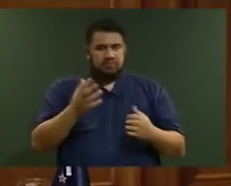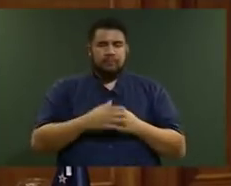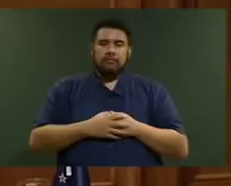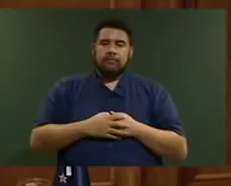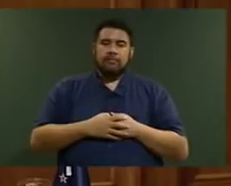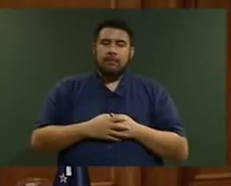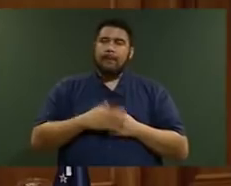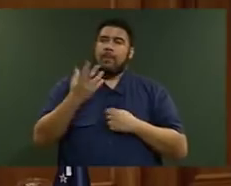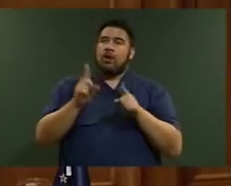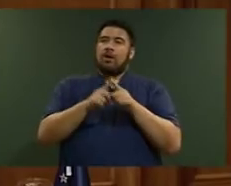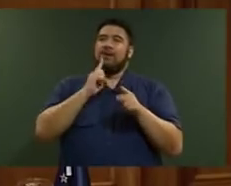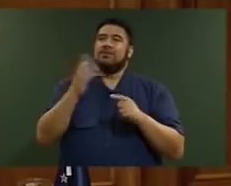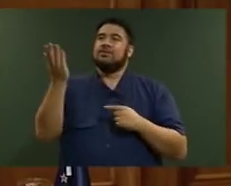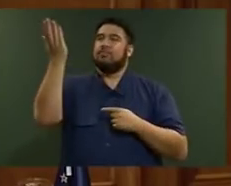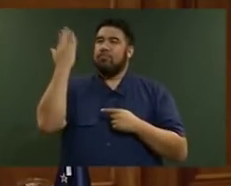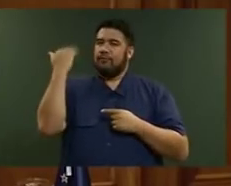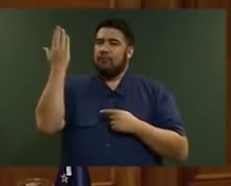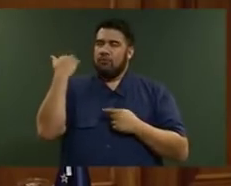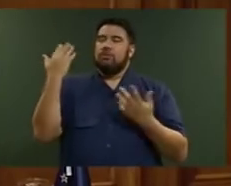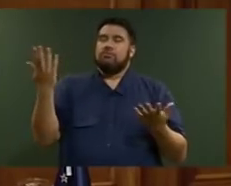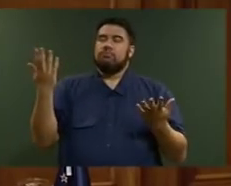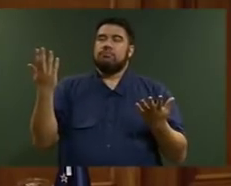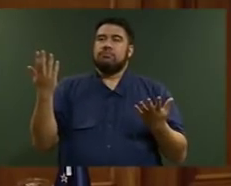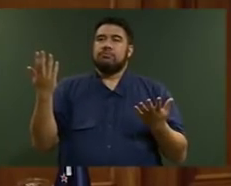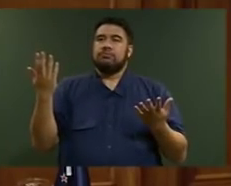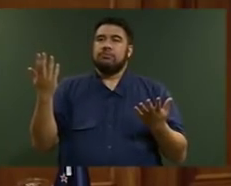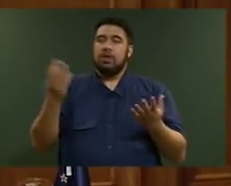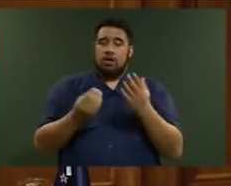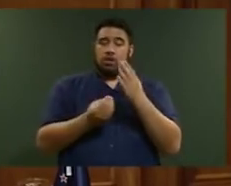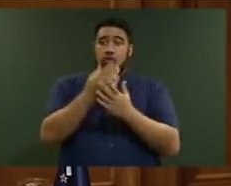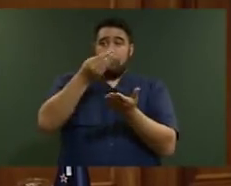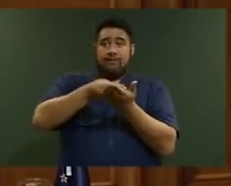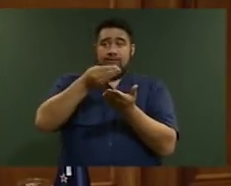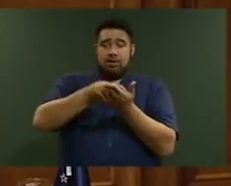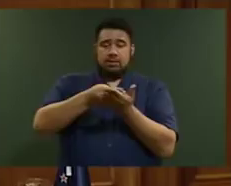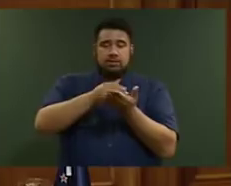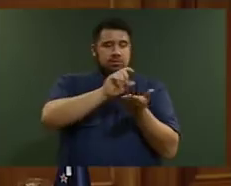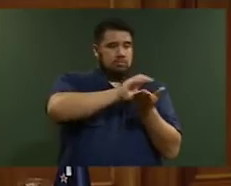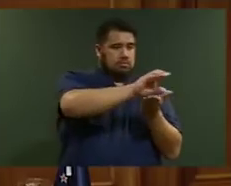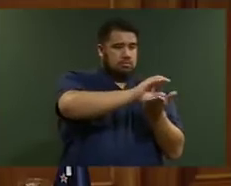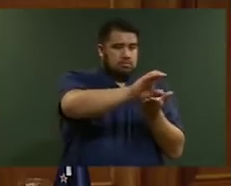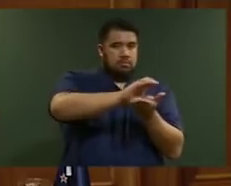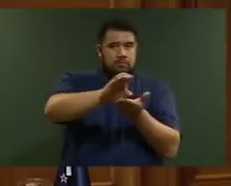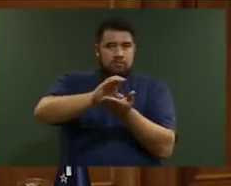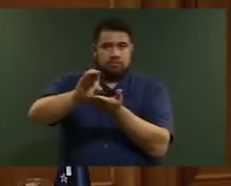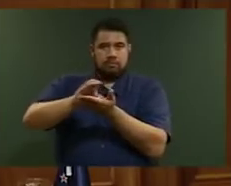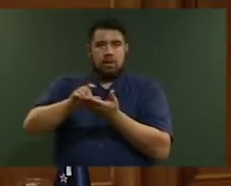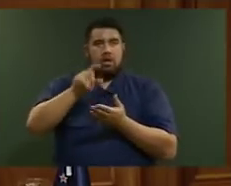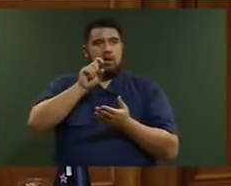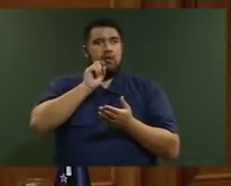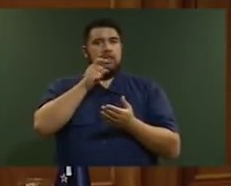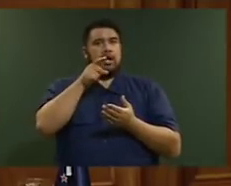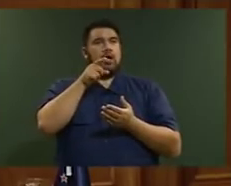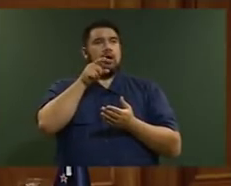As I've said earlier, not only will the Growth Fund allocations pass muster in terms of the four